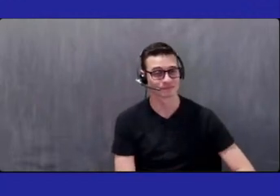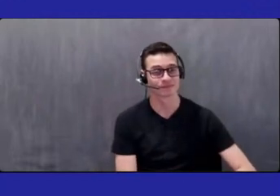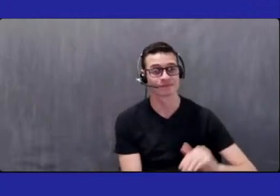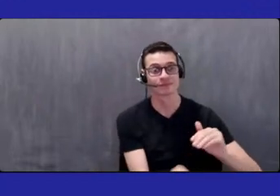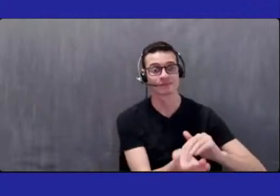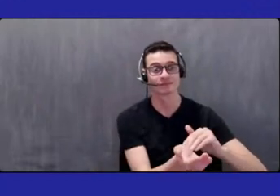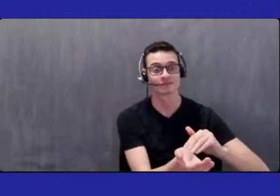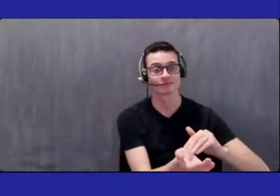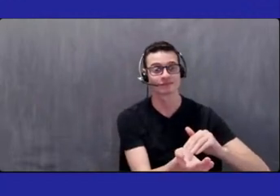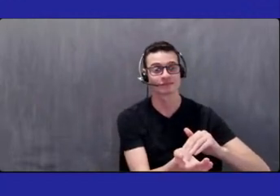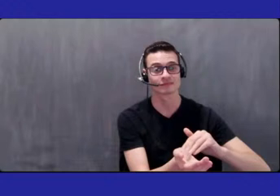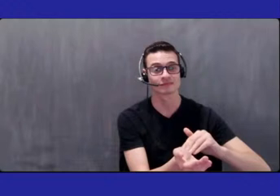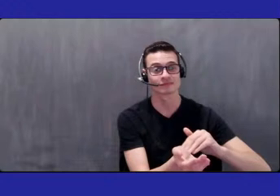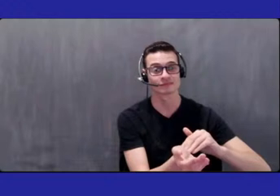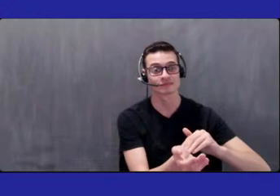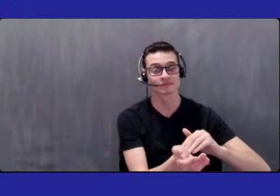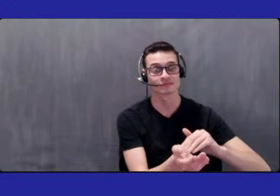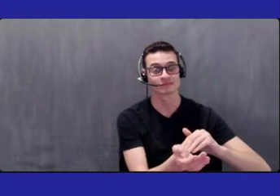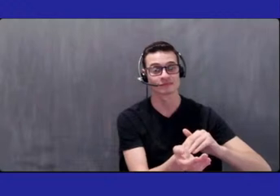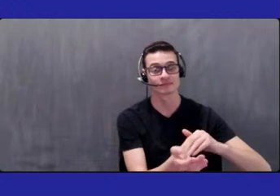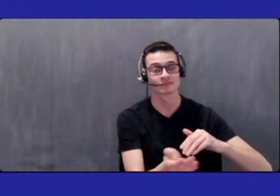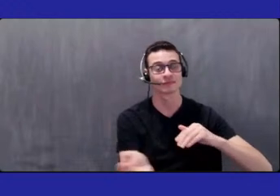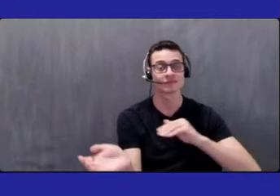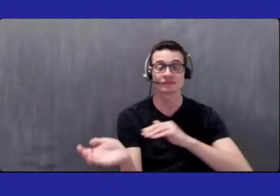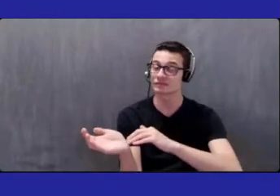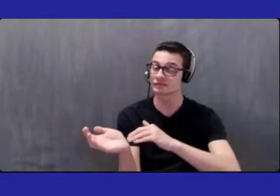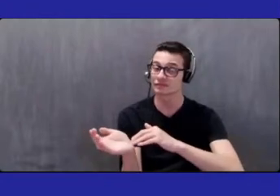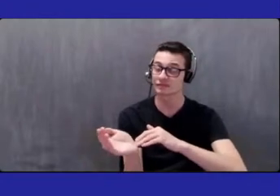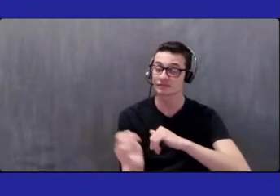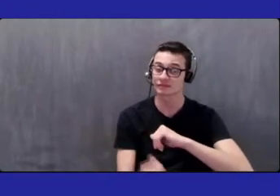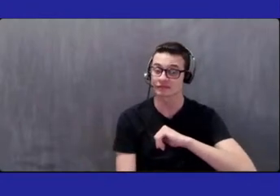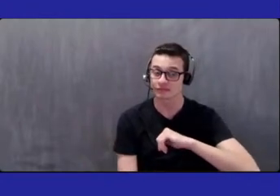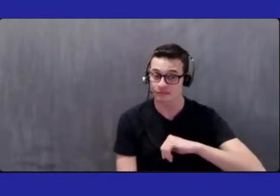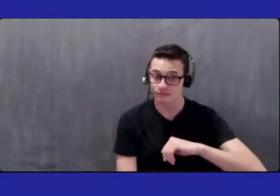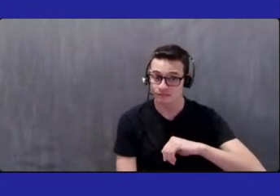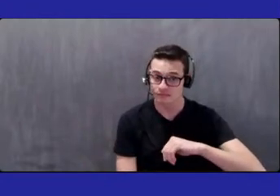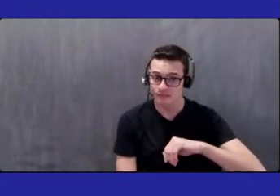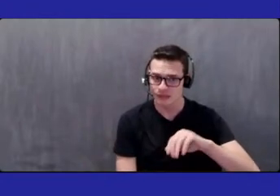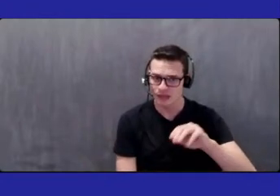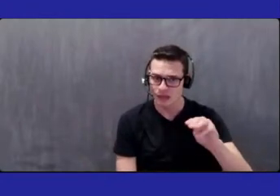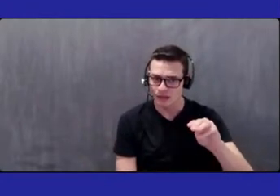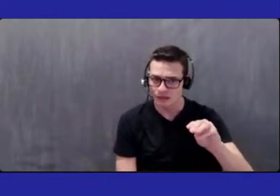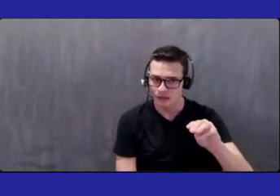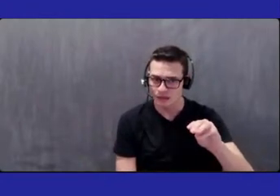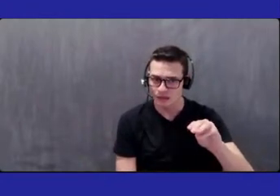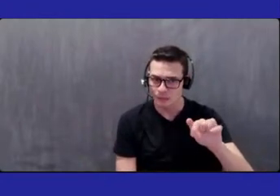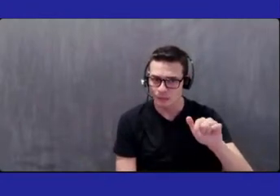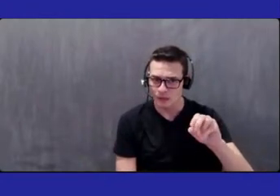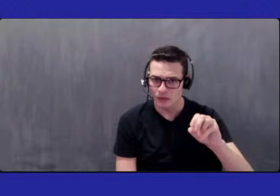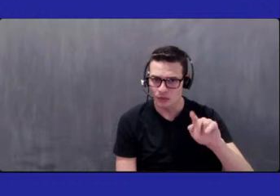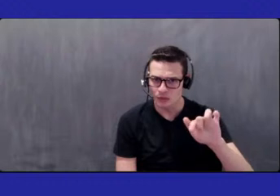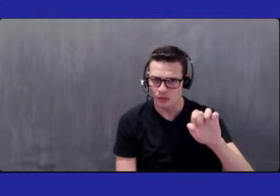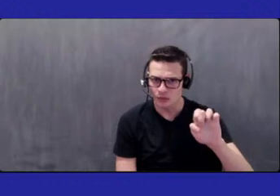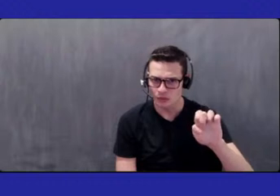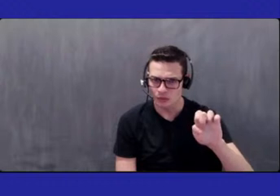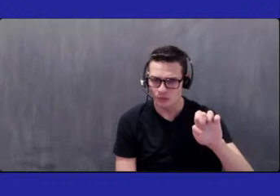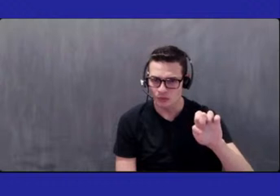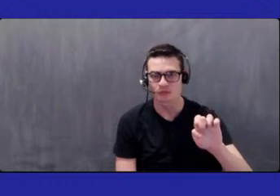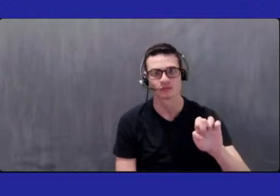Monthony. have to practice. Marthony. Marthony. Marthony. Beautiful name. Dr. Monthony, you have any questions or comments?